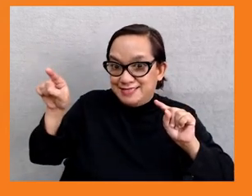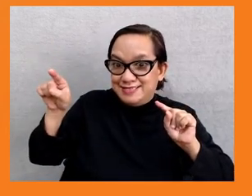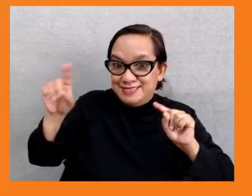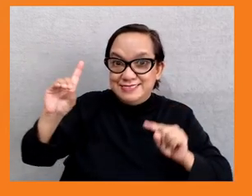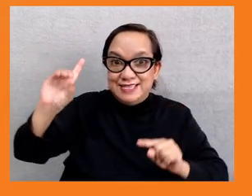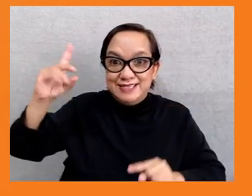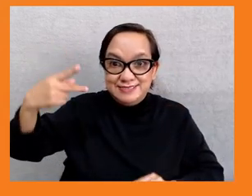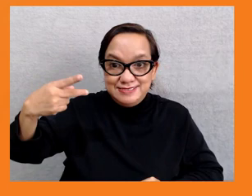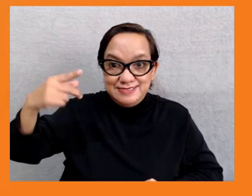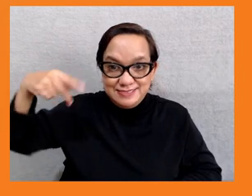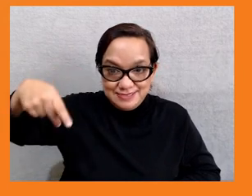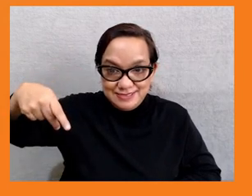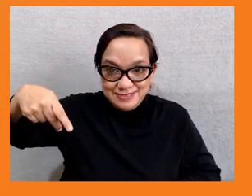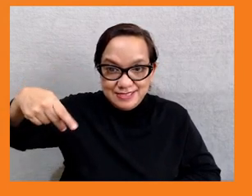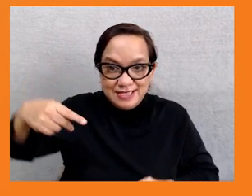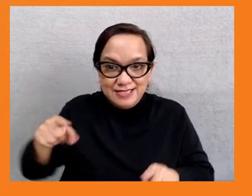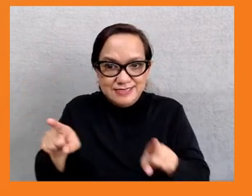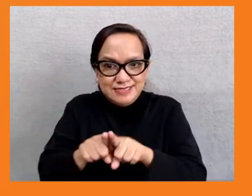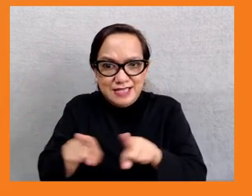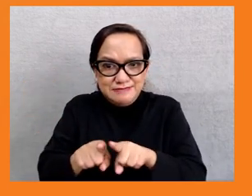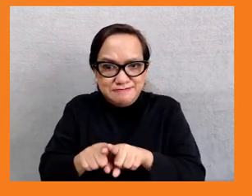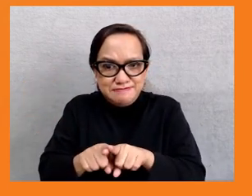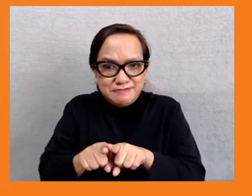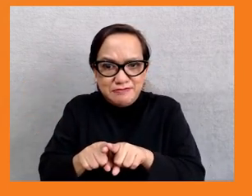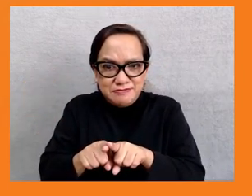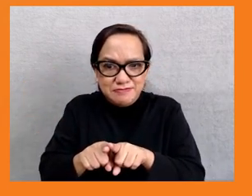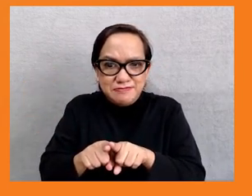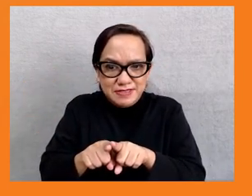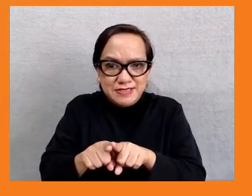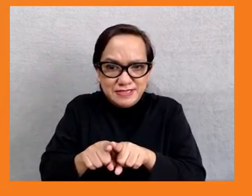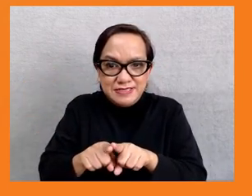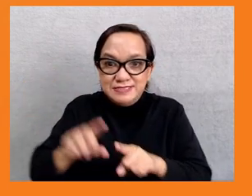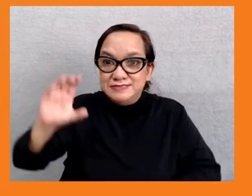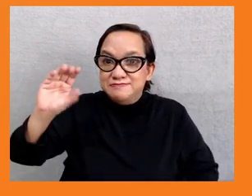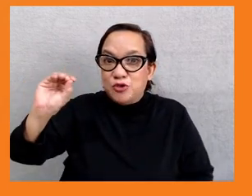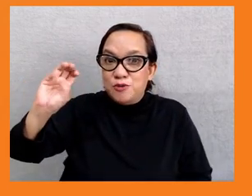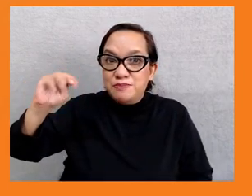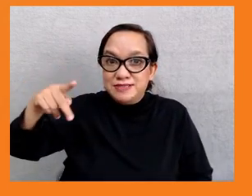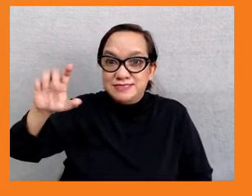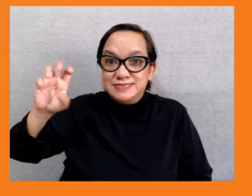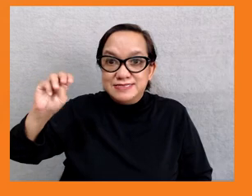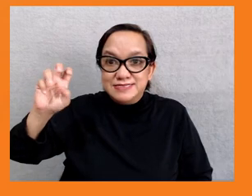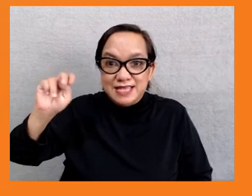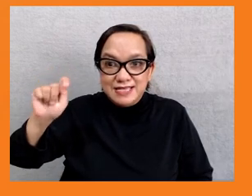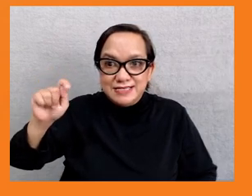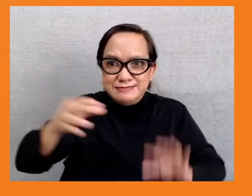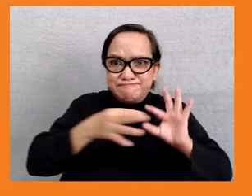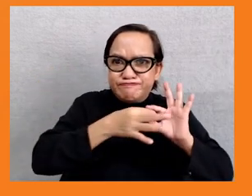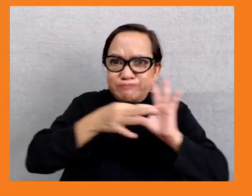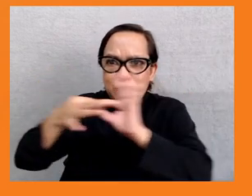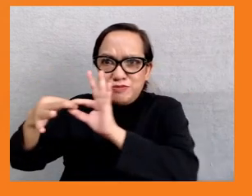do is they try to incorporate more indigenous perspectives and culture, like the one from New Zealand.